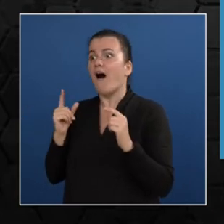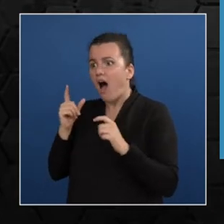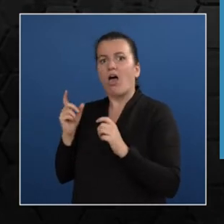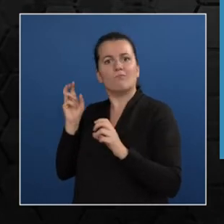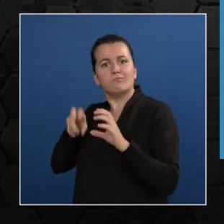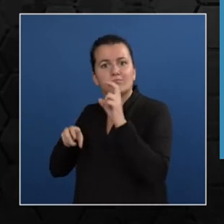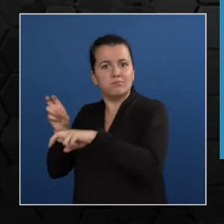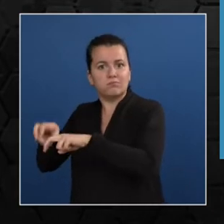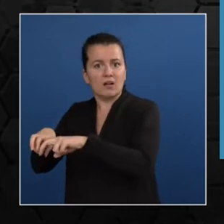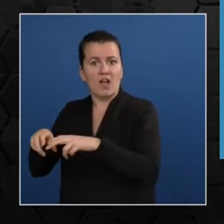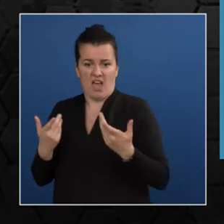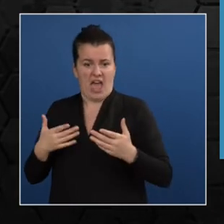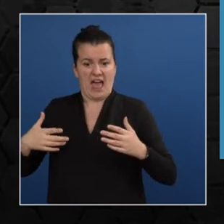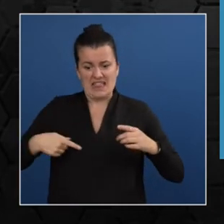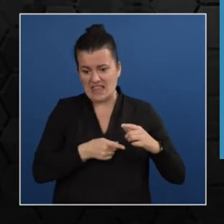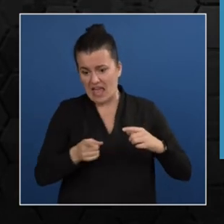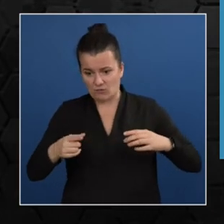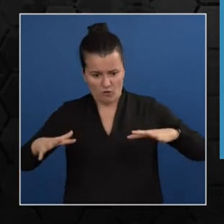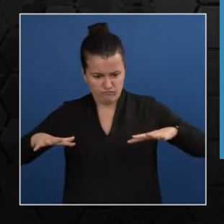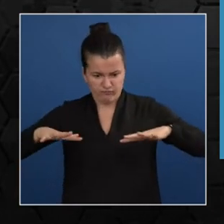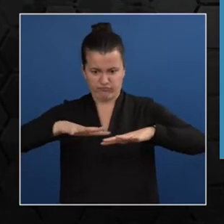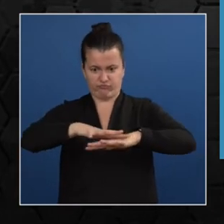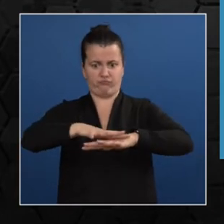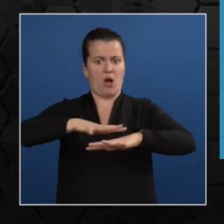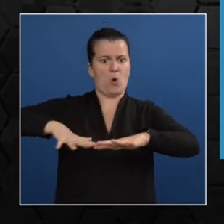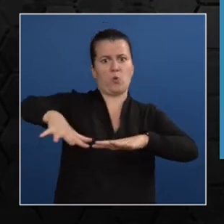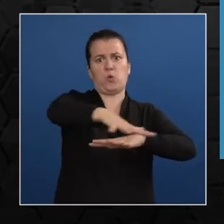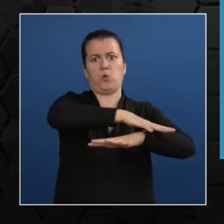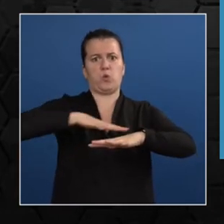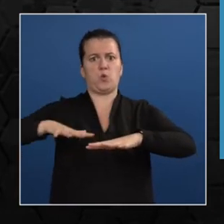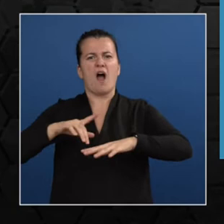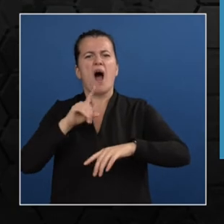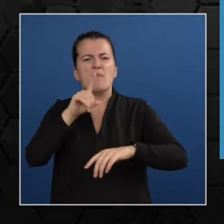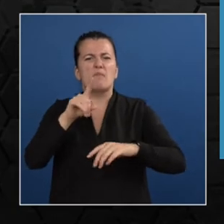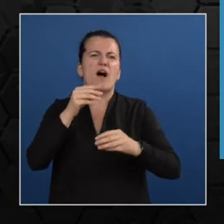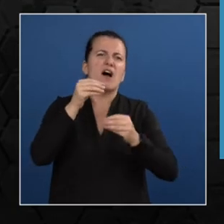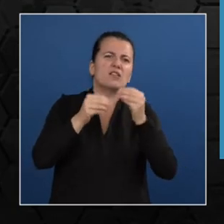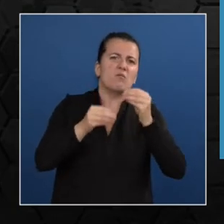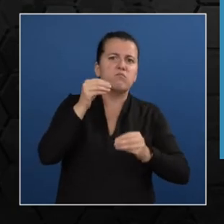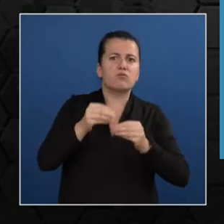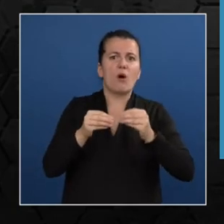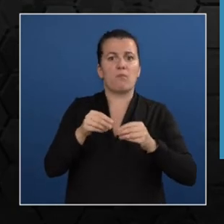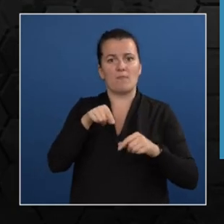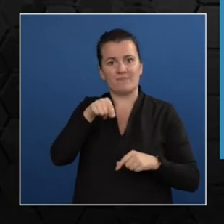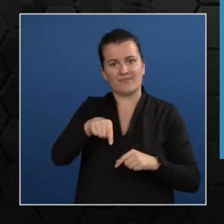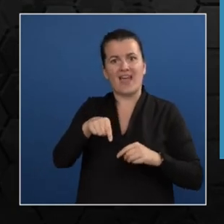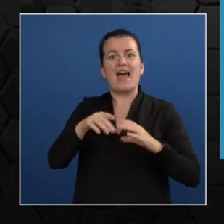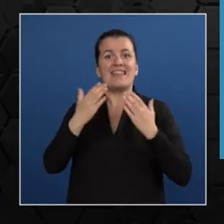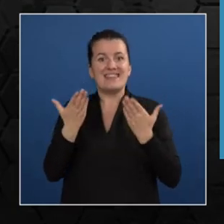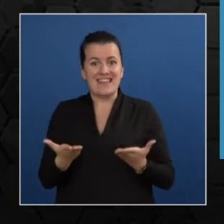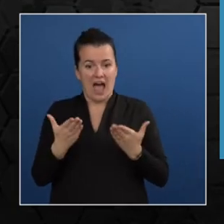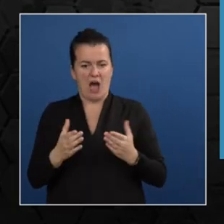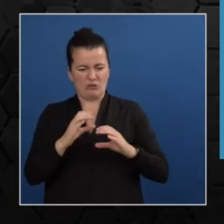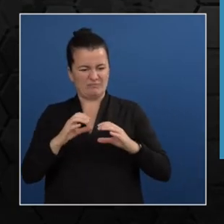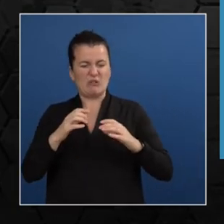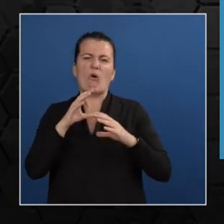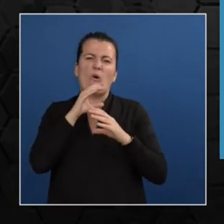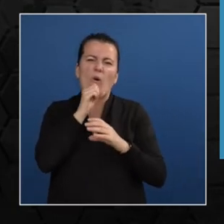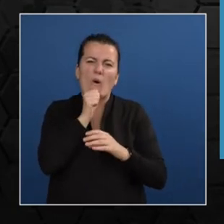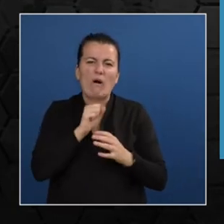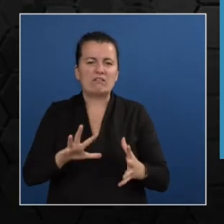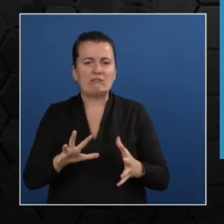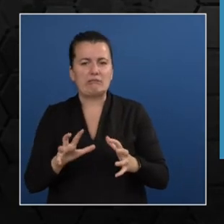network architecture for public transportation, it is actually very difficult to take down that network and replace it with a modified version of it. However,